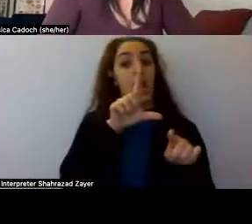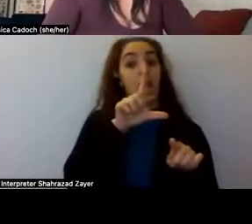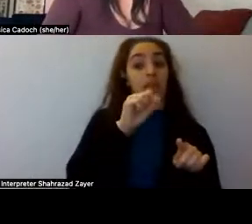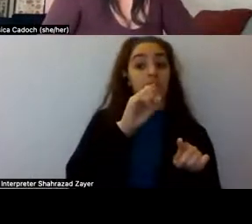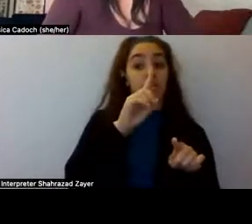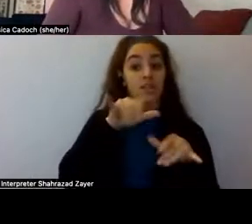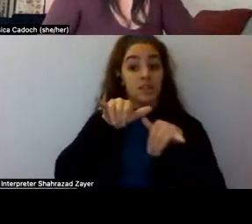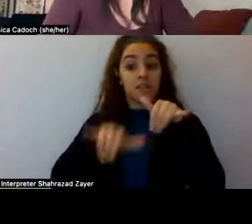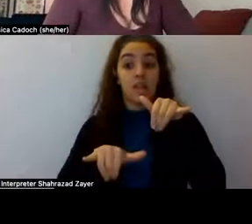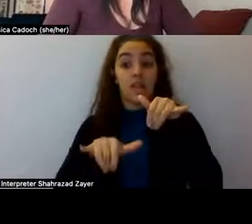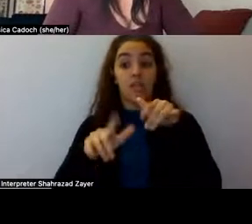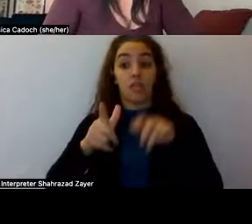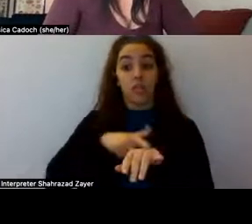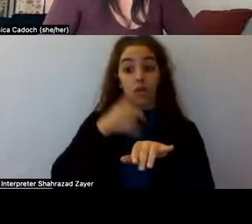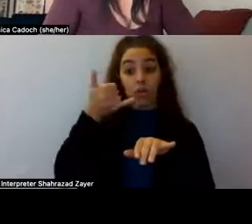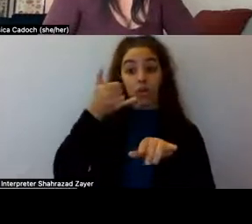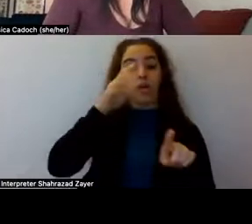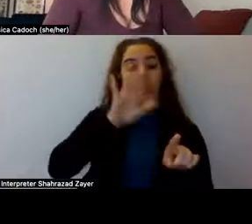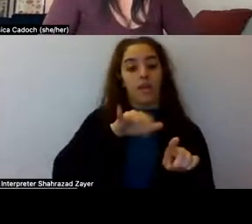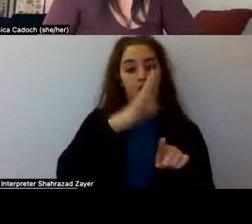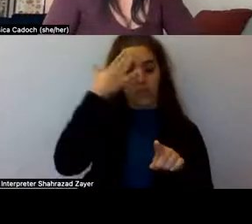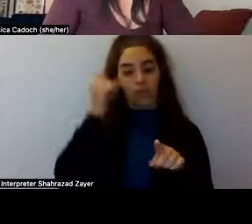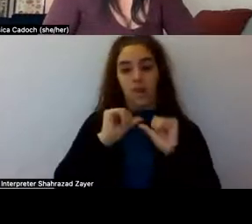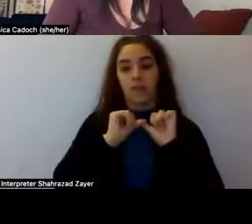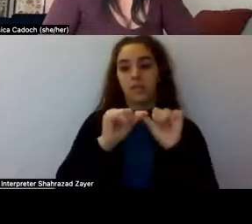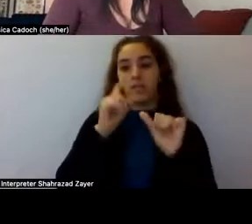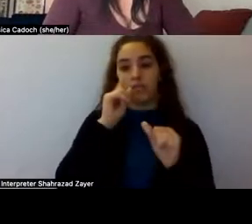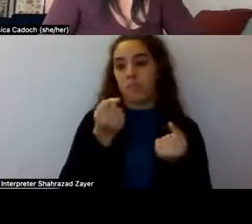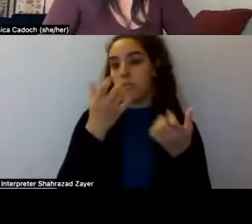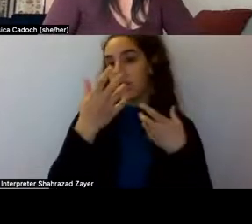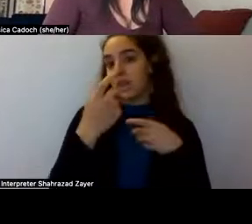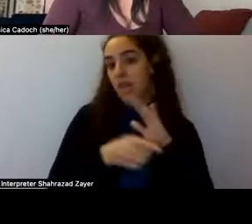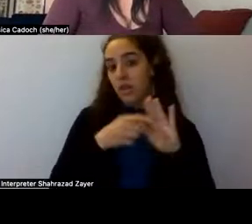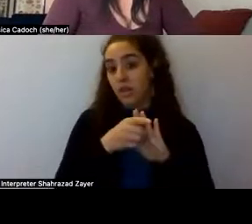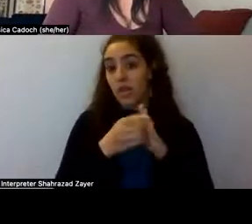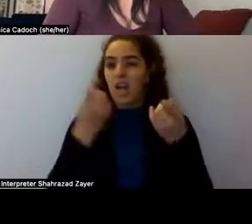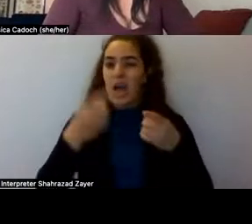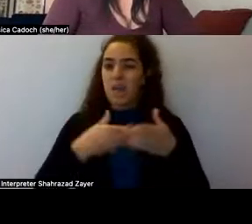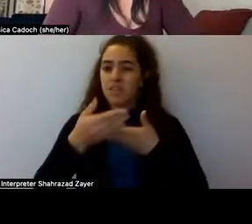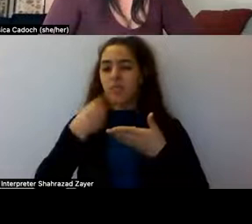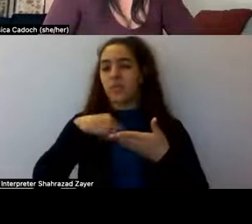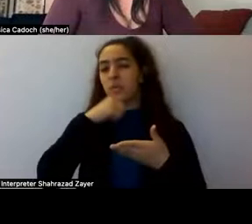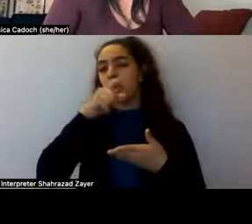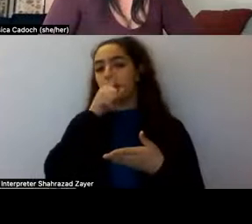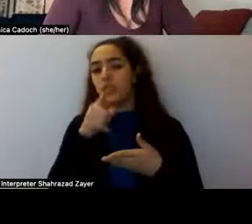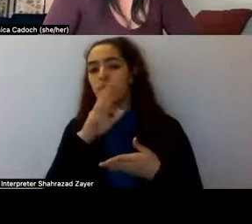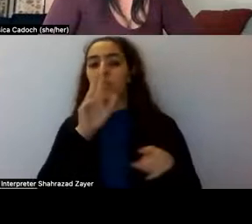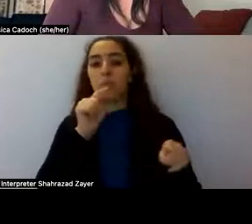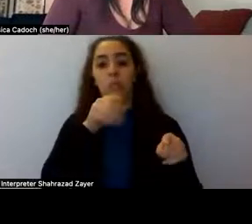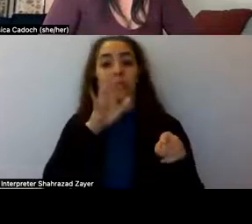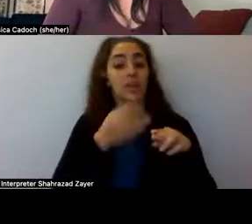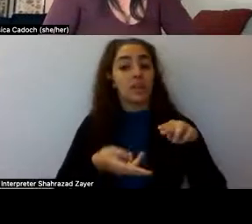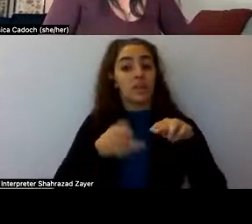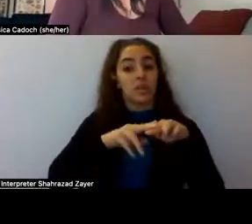12 hours. What happens after that, we don't really know. It's an agonist to that receptor, so it increases its activity, um,